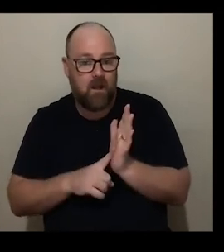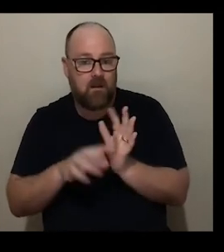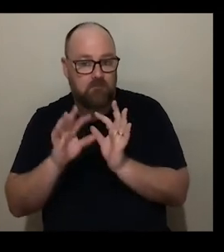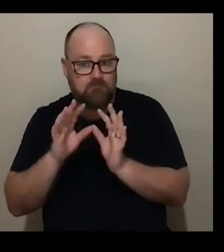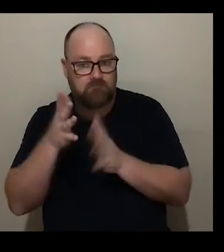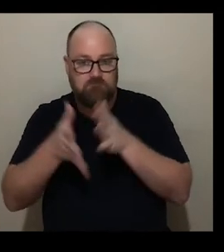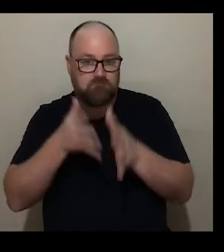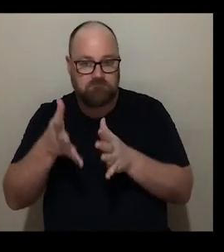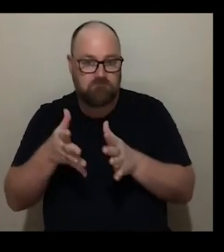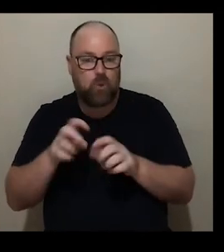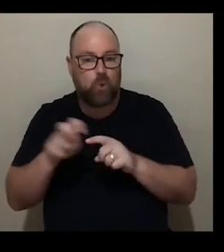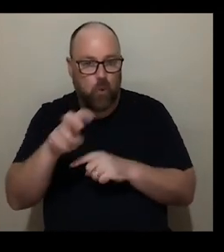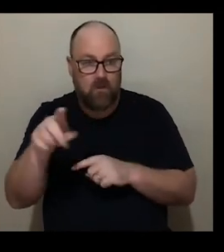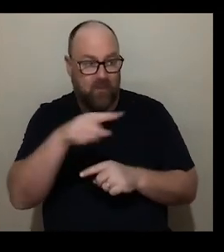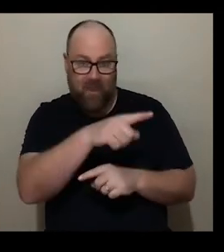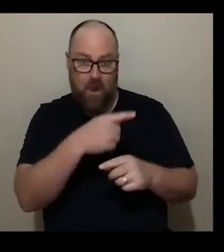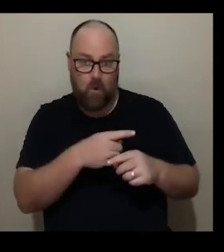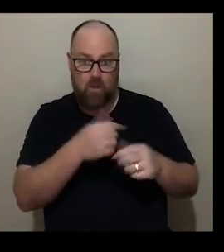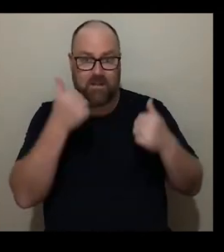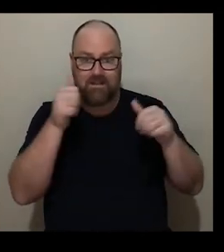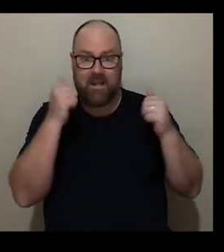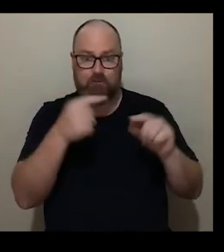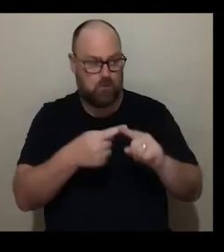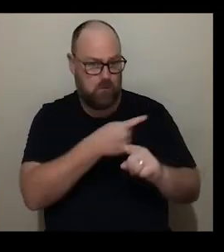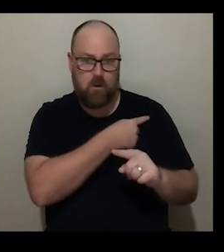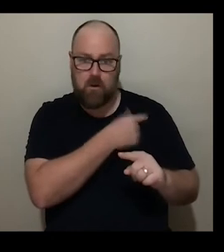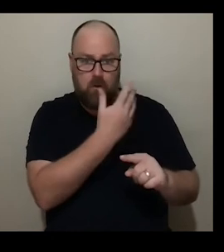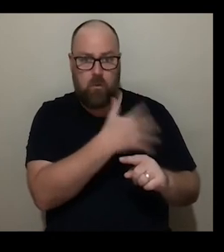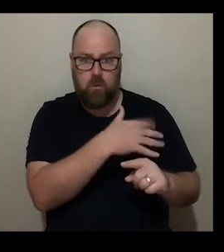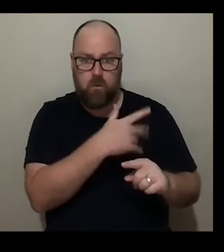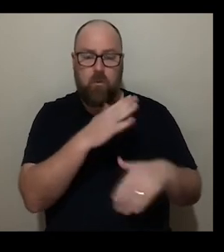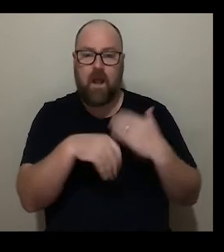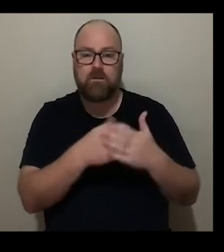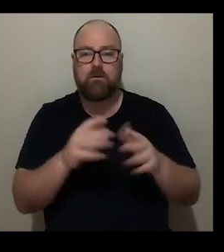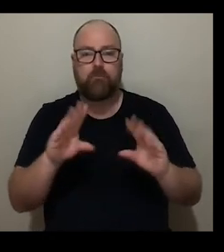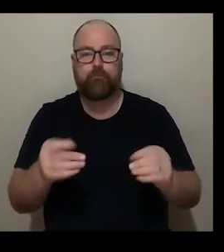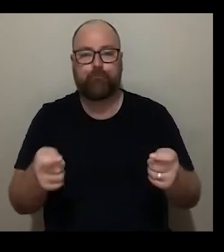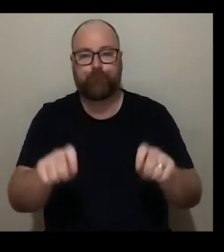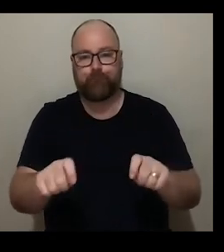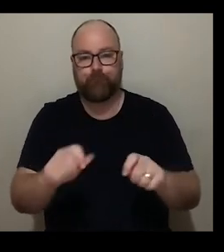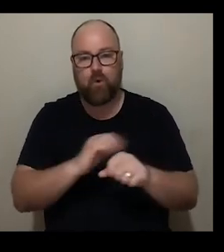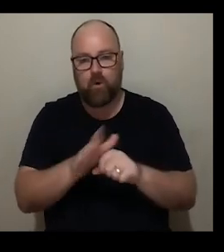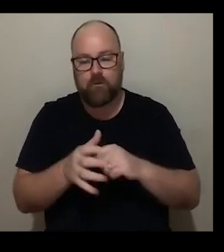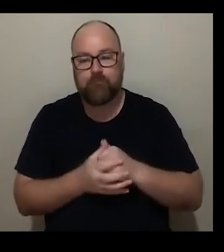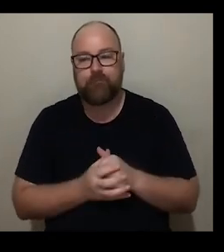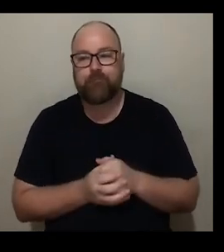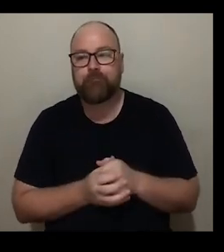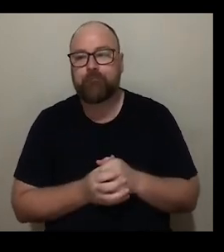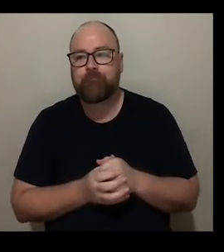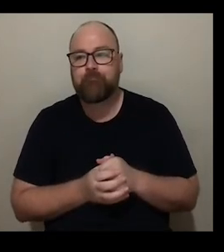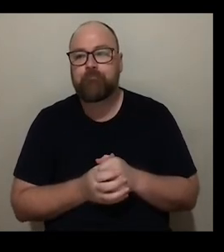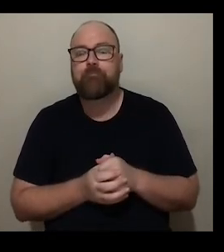these were the very successful events that took place going right the way through until the temporary pause in a programming that we've just experienced